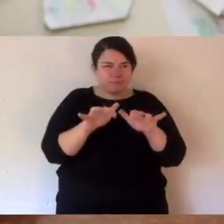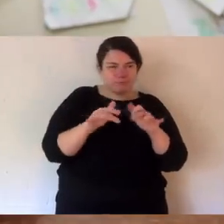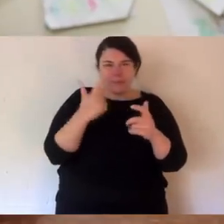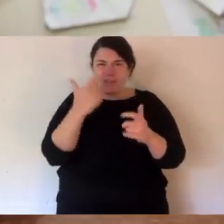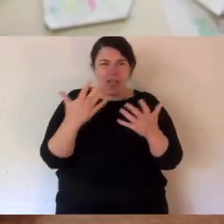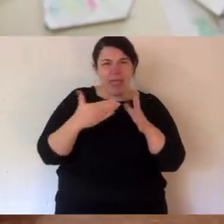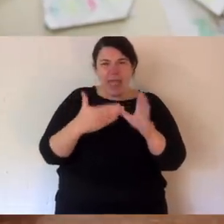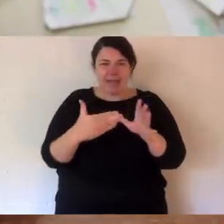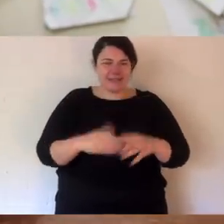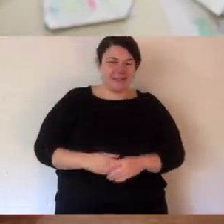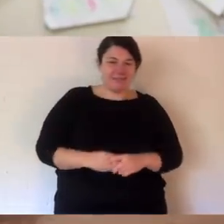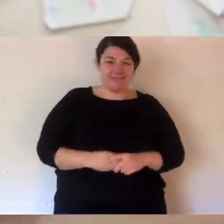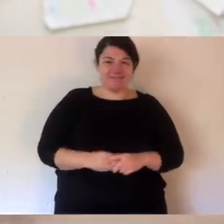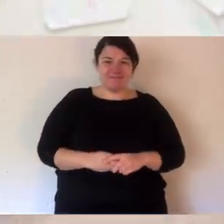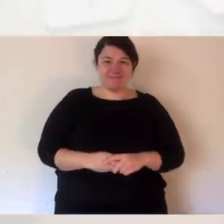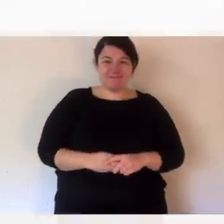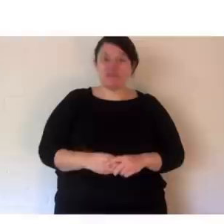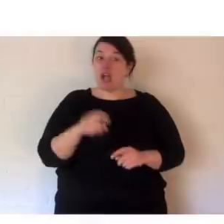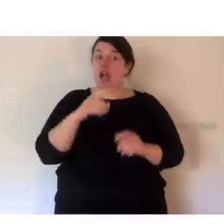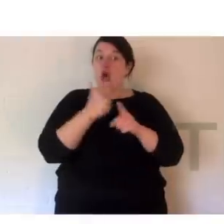me with your answers in the comments. See you later.